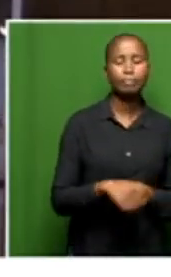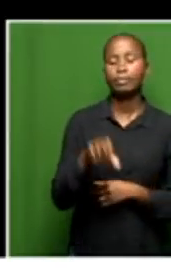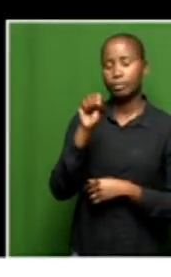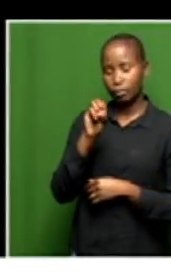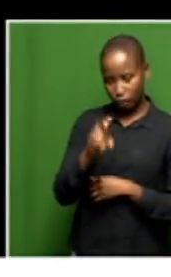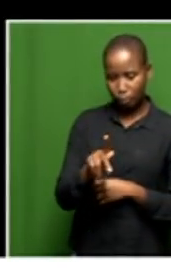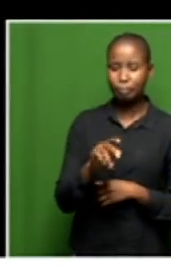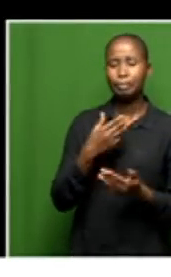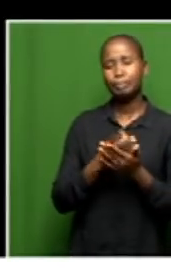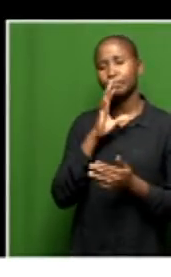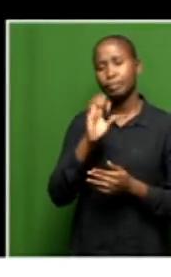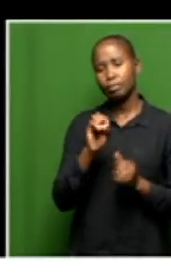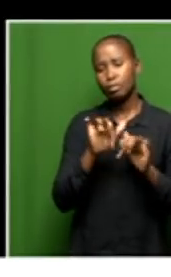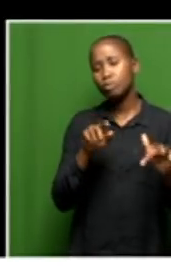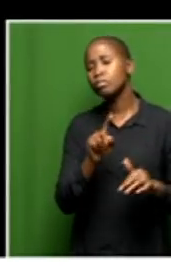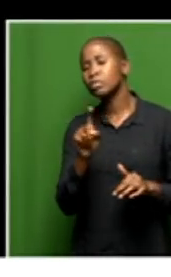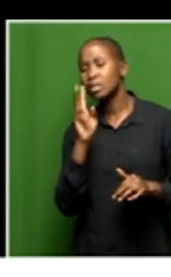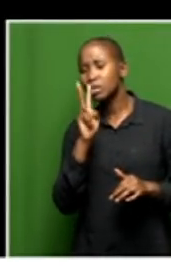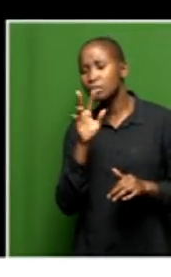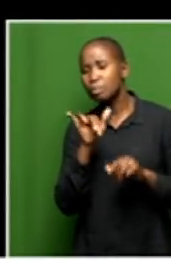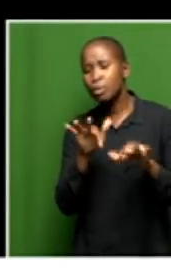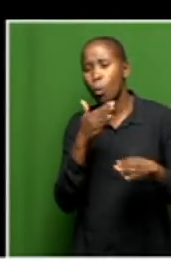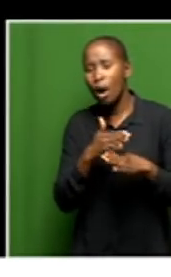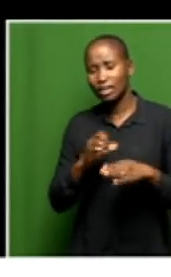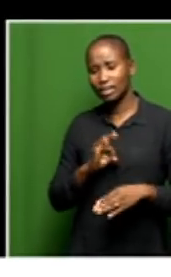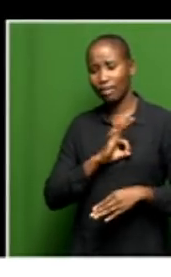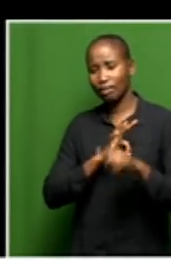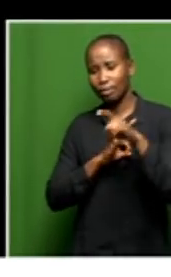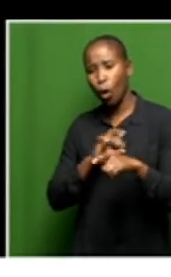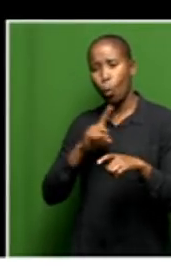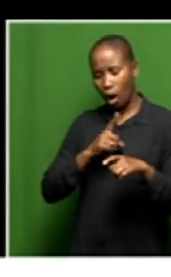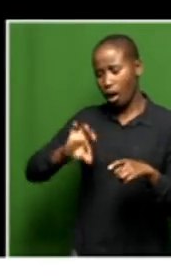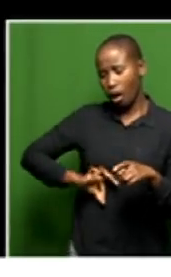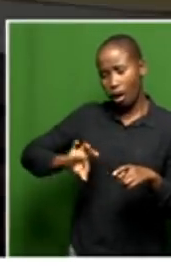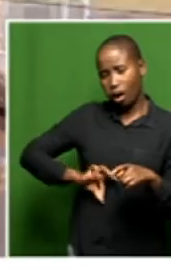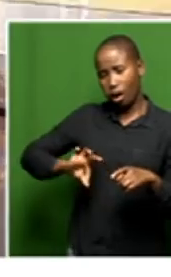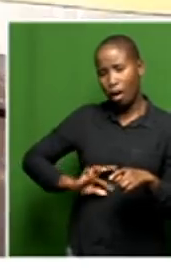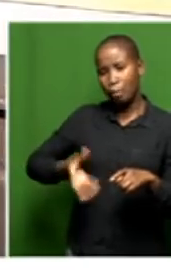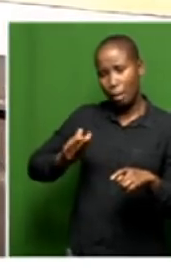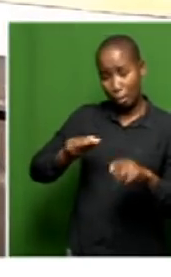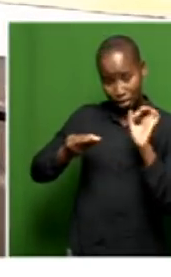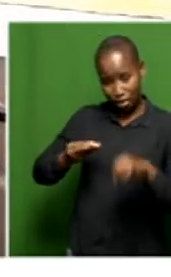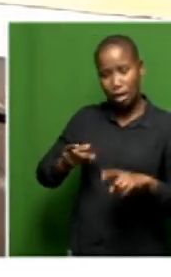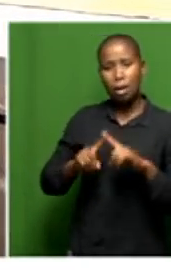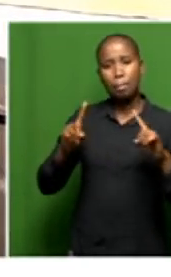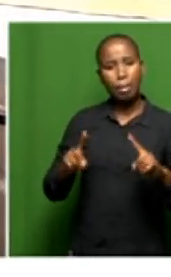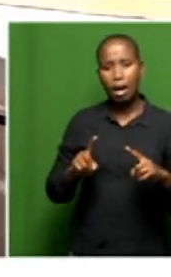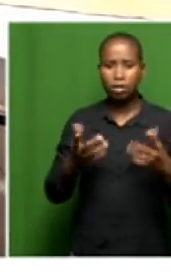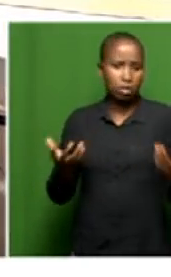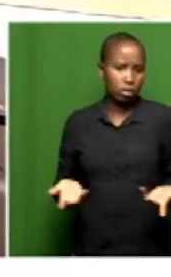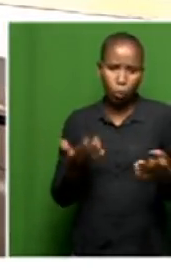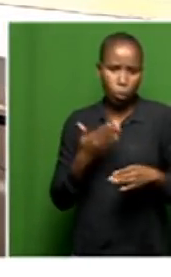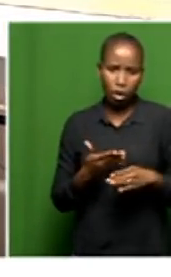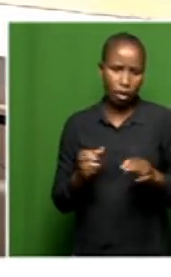about those workers, because they are drawing a salary, have been drawing a salary, yet they are not attending to any